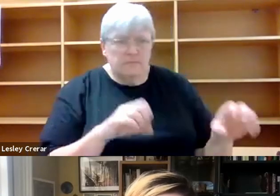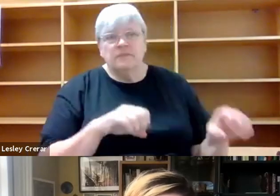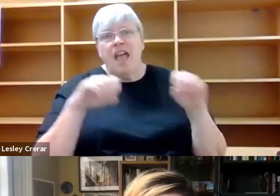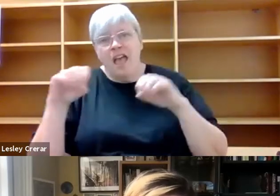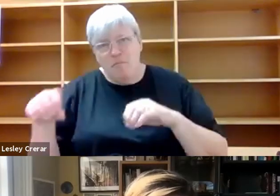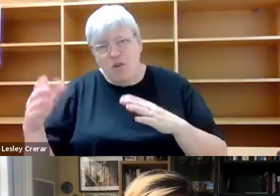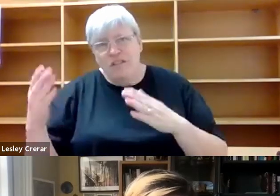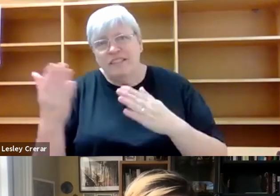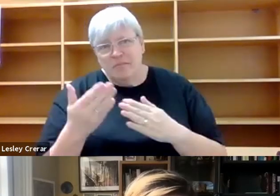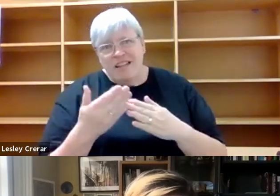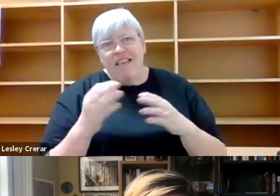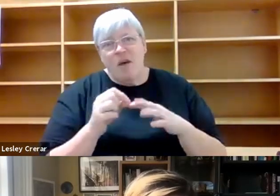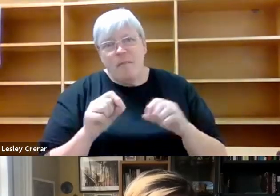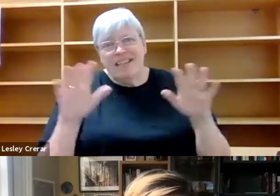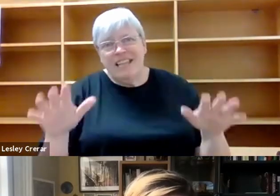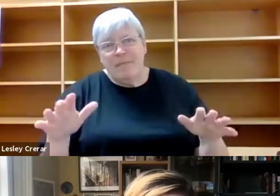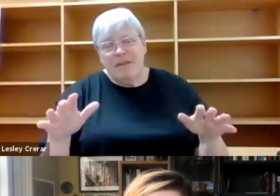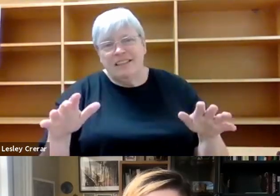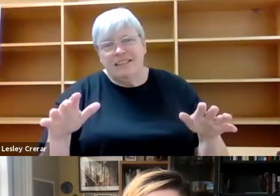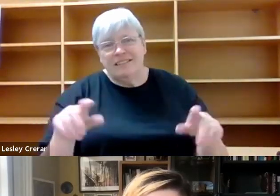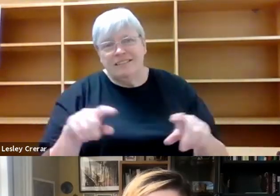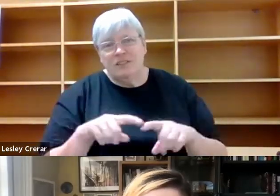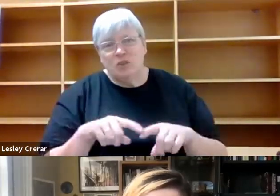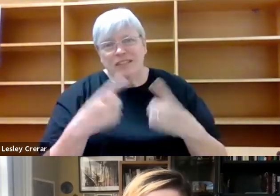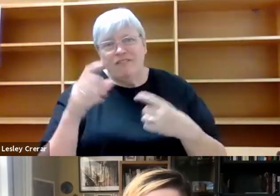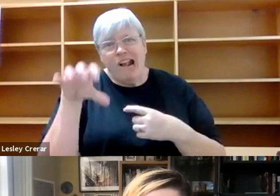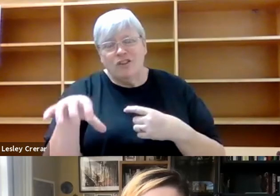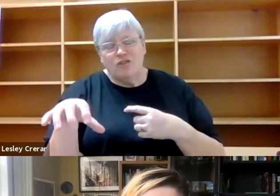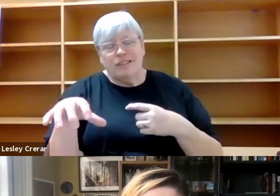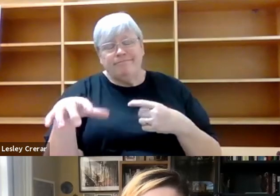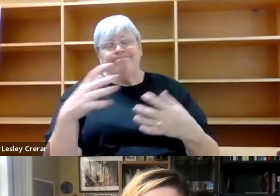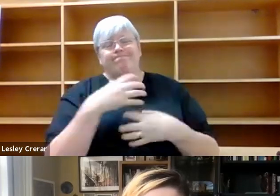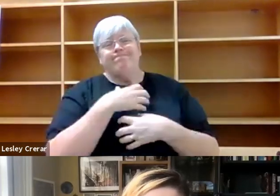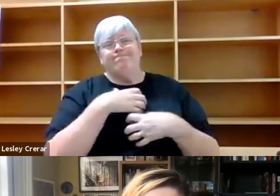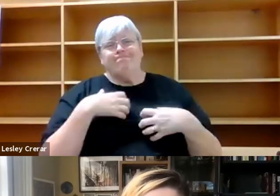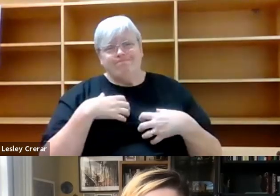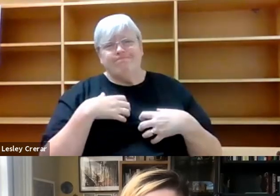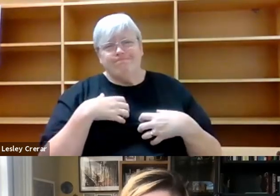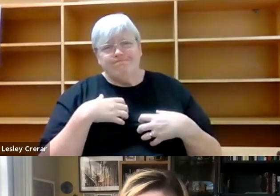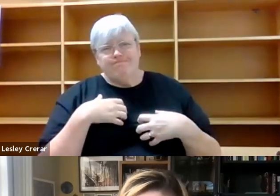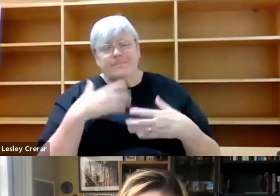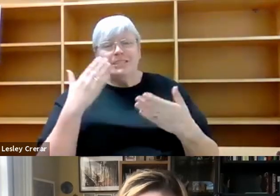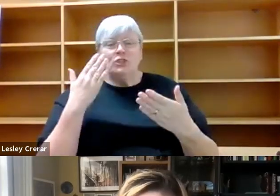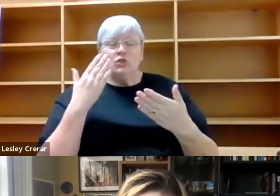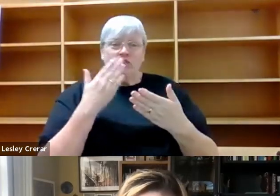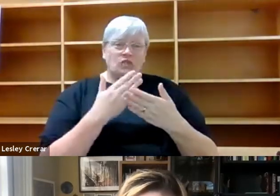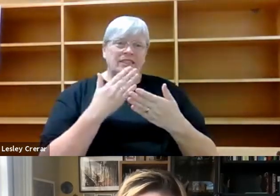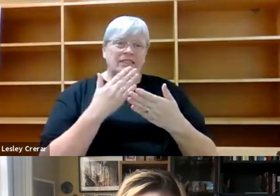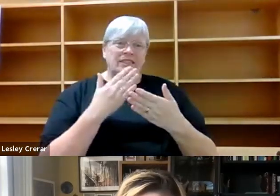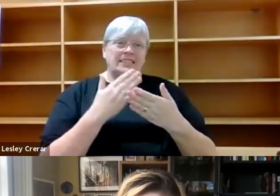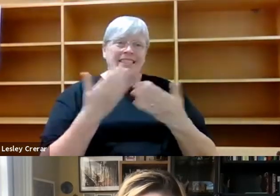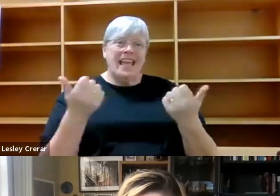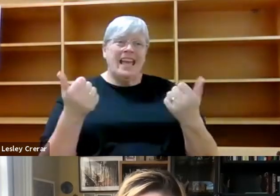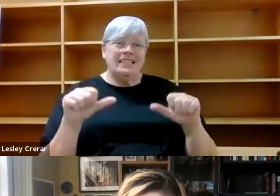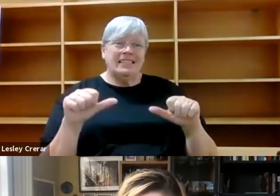strange thing. I like moved internationally and that was quite stressful, um, and ended up sort of having to resettle